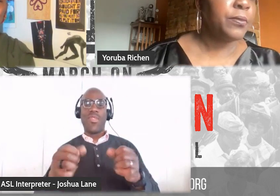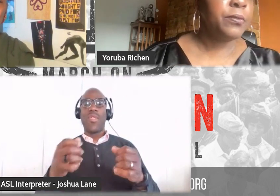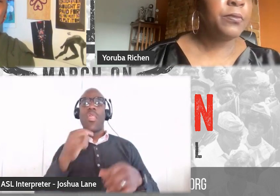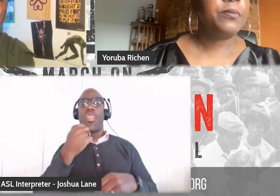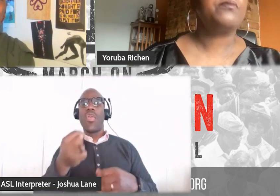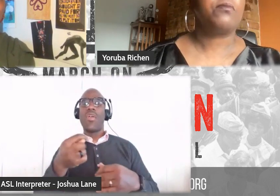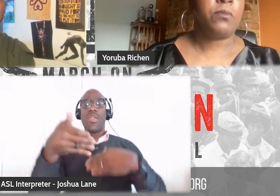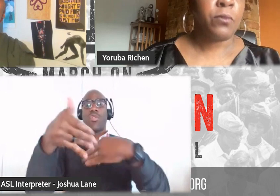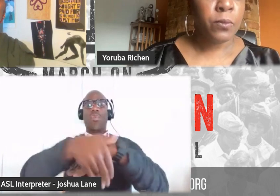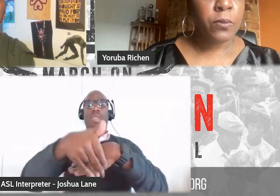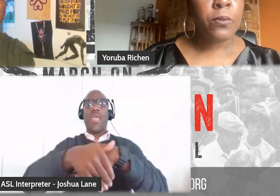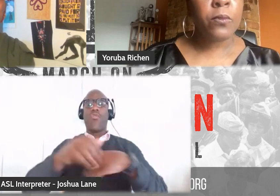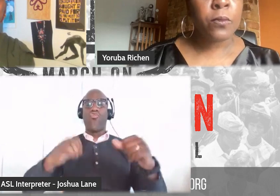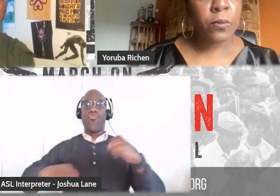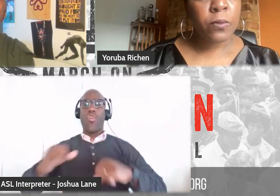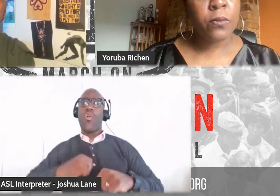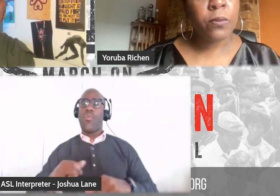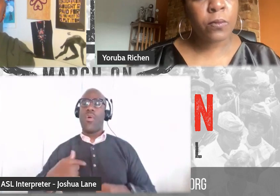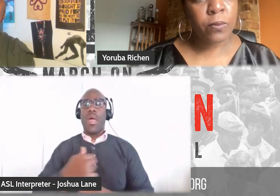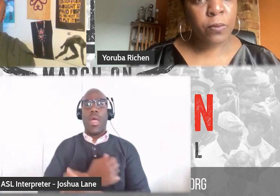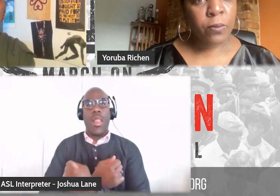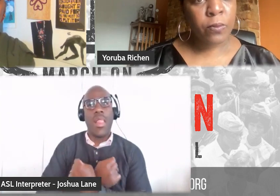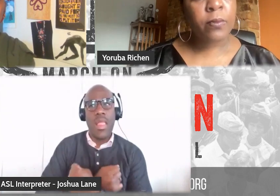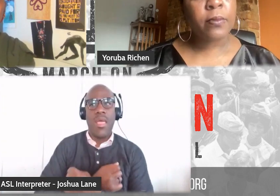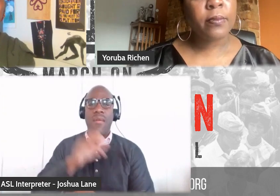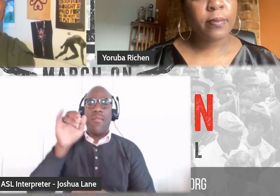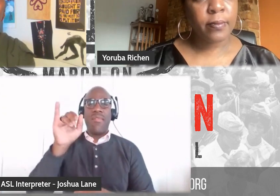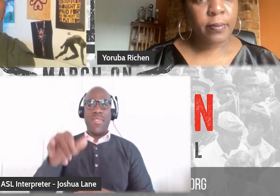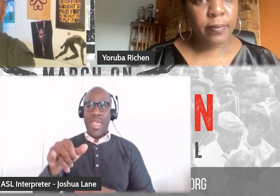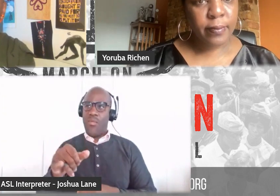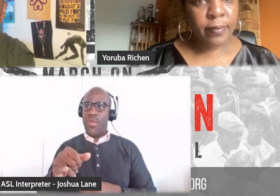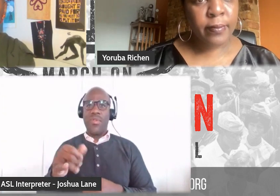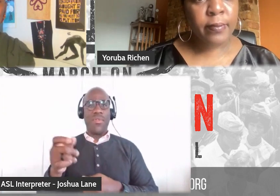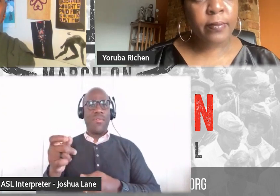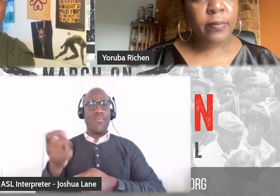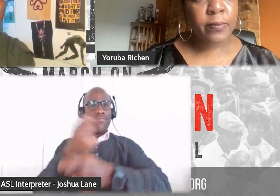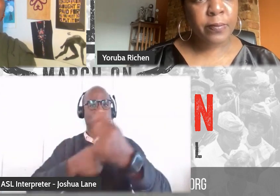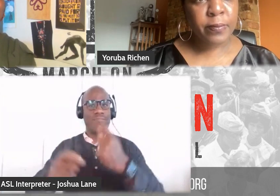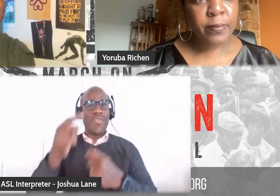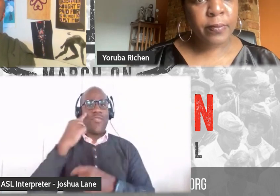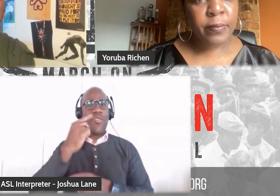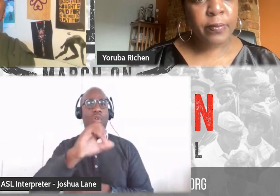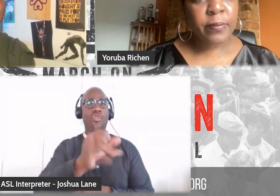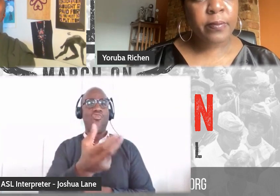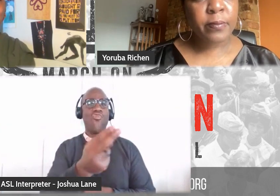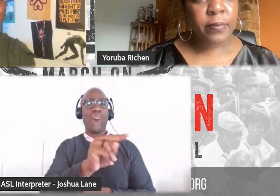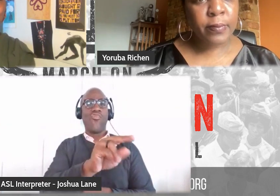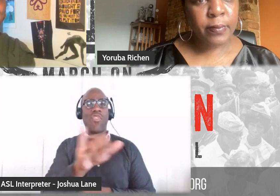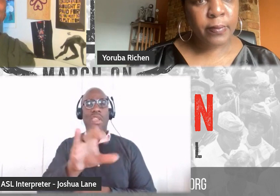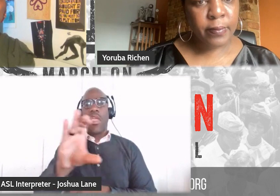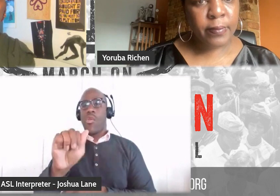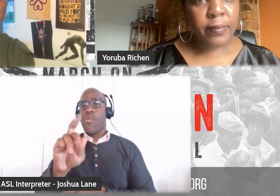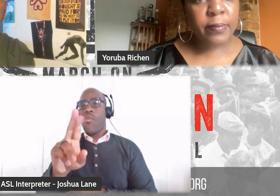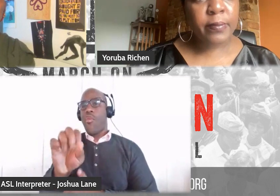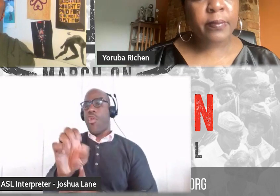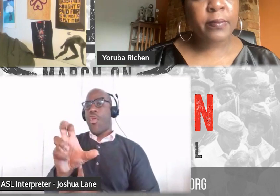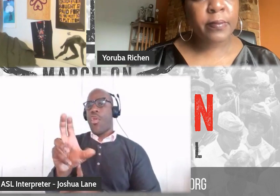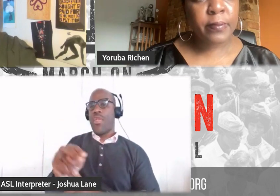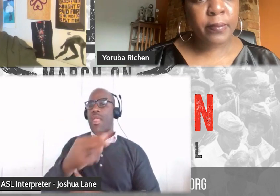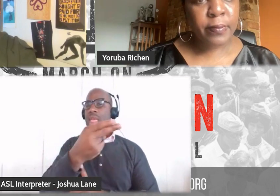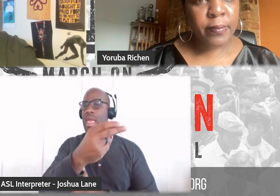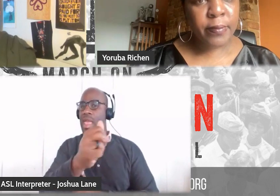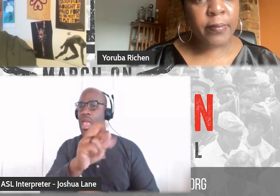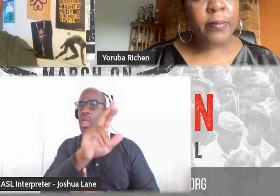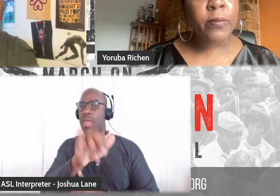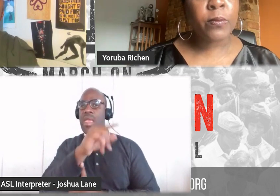in history. This week that he subbed for Johnny Carson and all of the people he brought on that week, powerful folks who